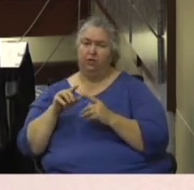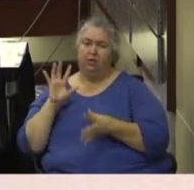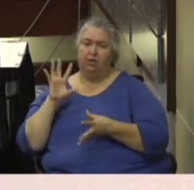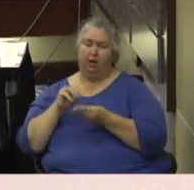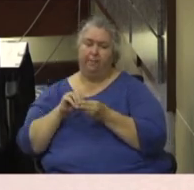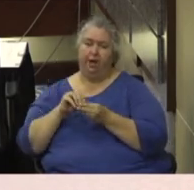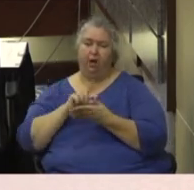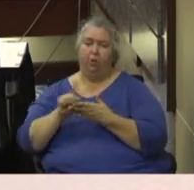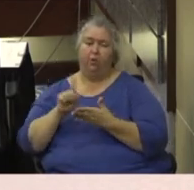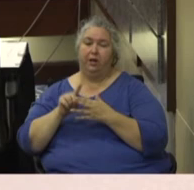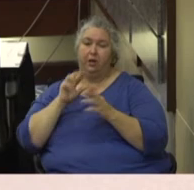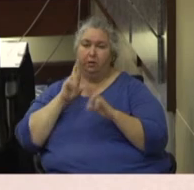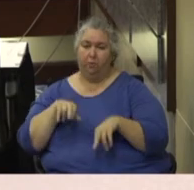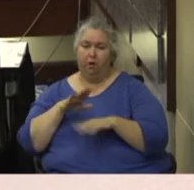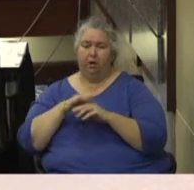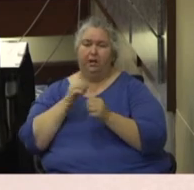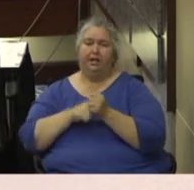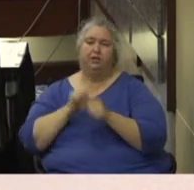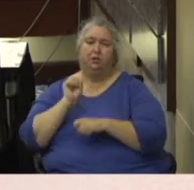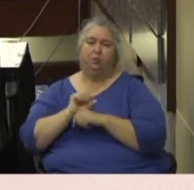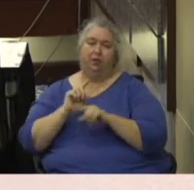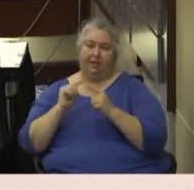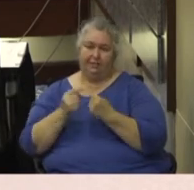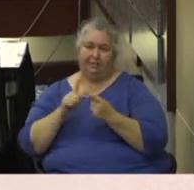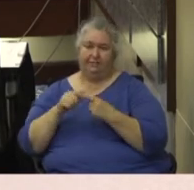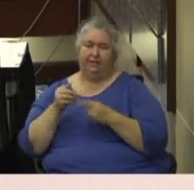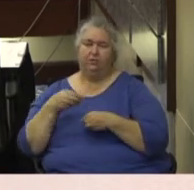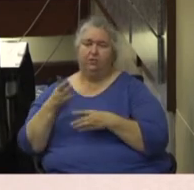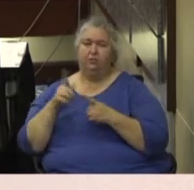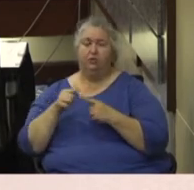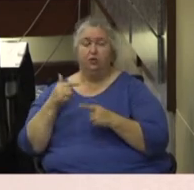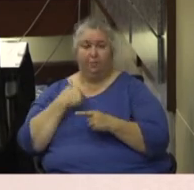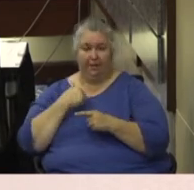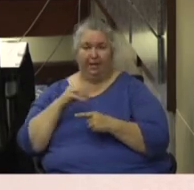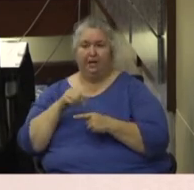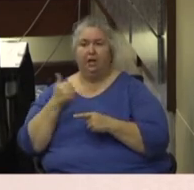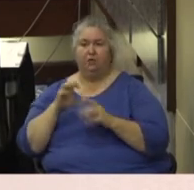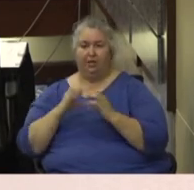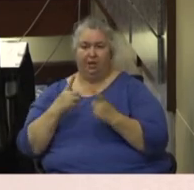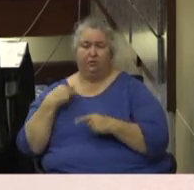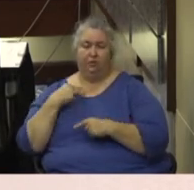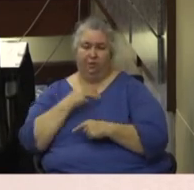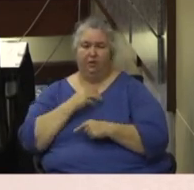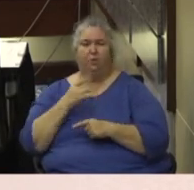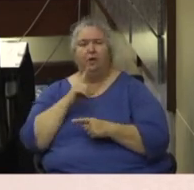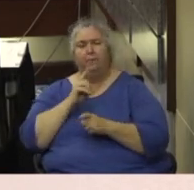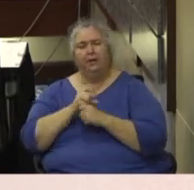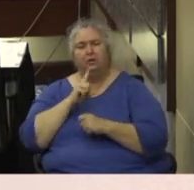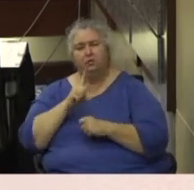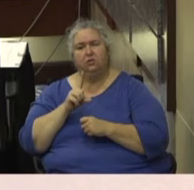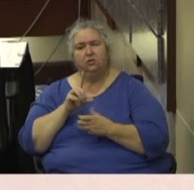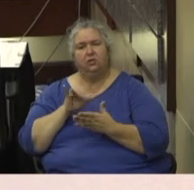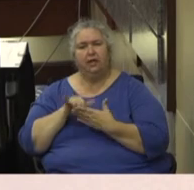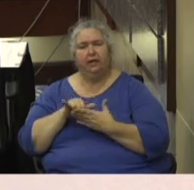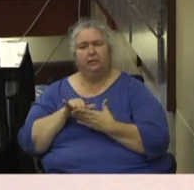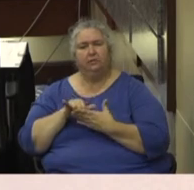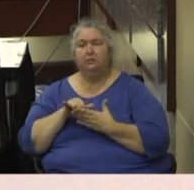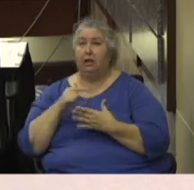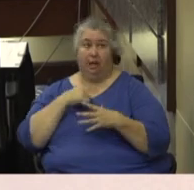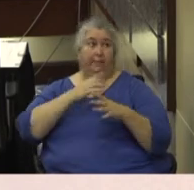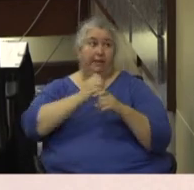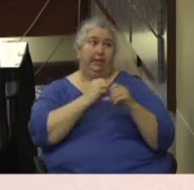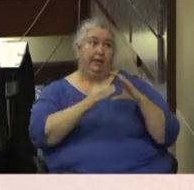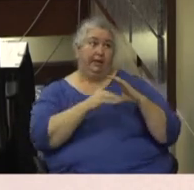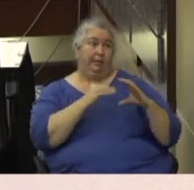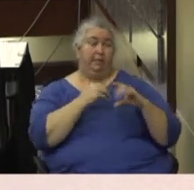work of each of the working teams that would be distributed to me, the other council members and staff. I just want to be sure we're, I've been getting emails from